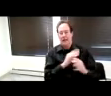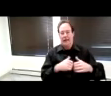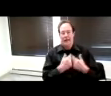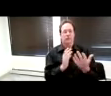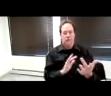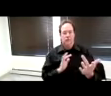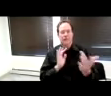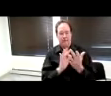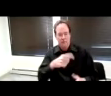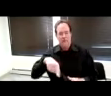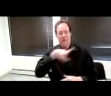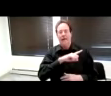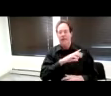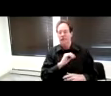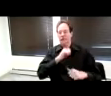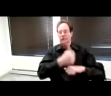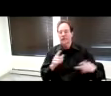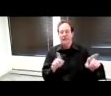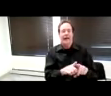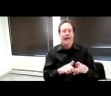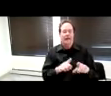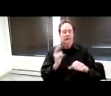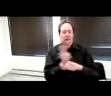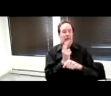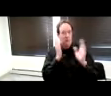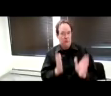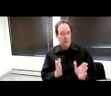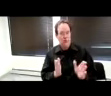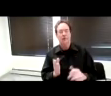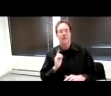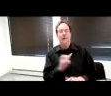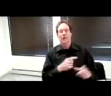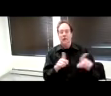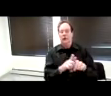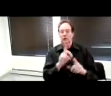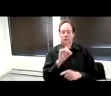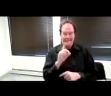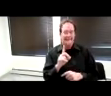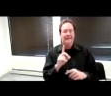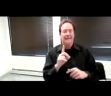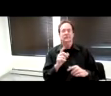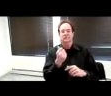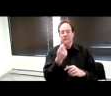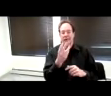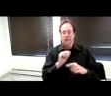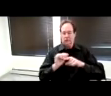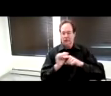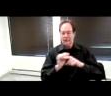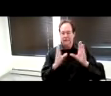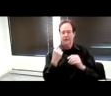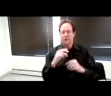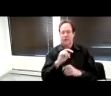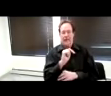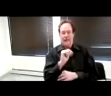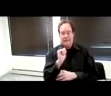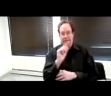with them to get set up as a customer. We also did a number of training sessions for the NAD liaisons